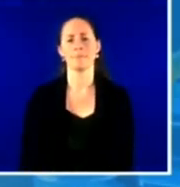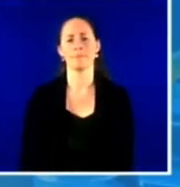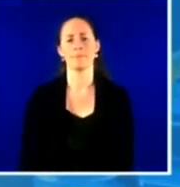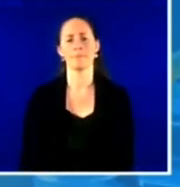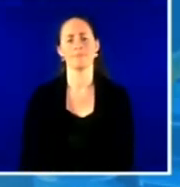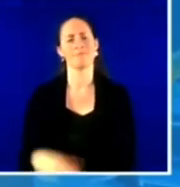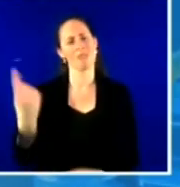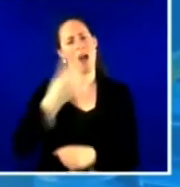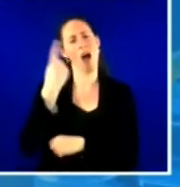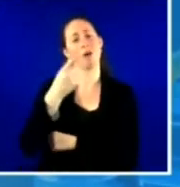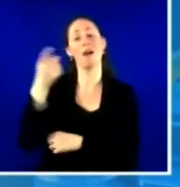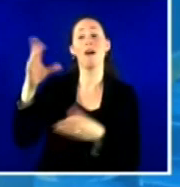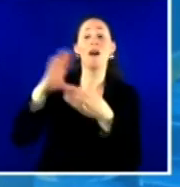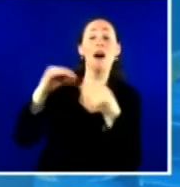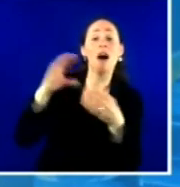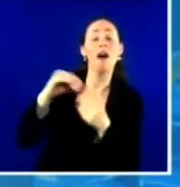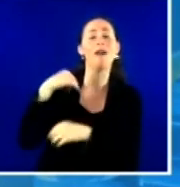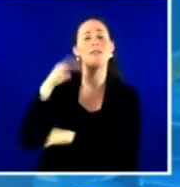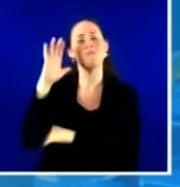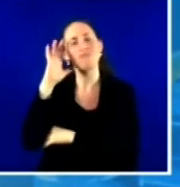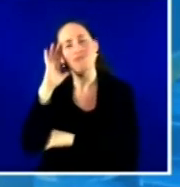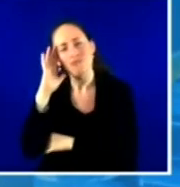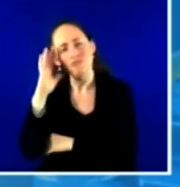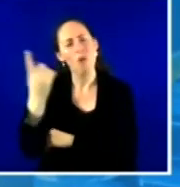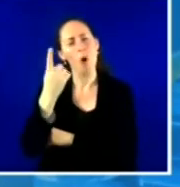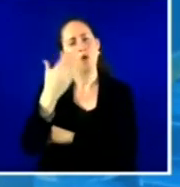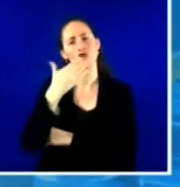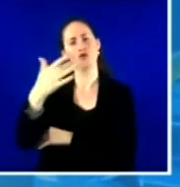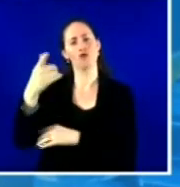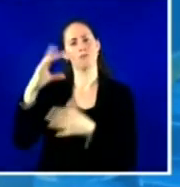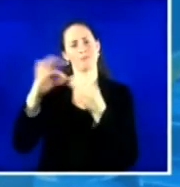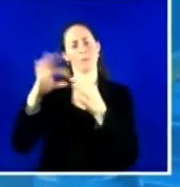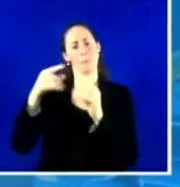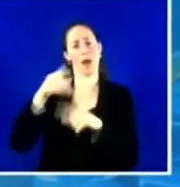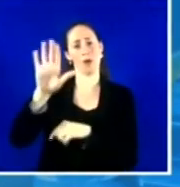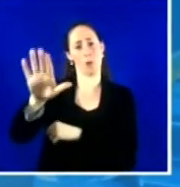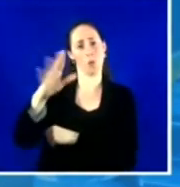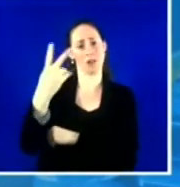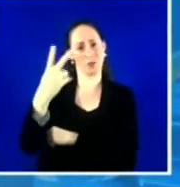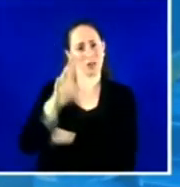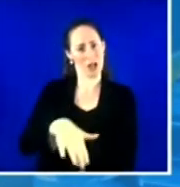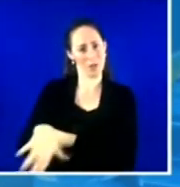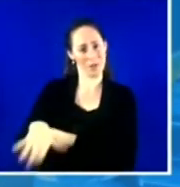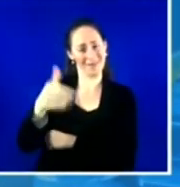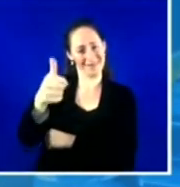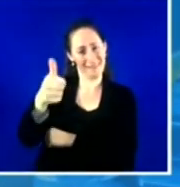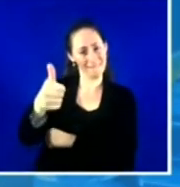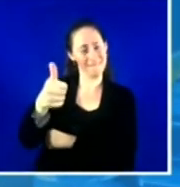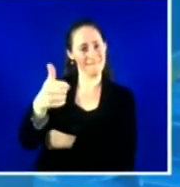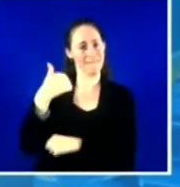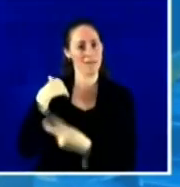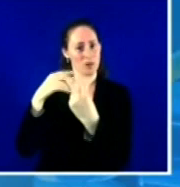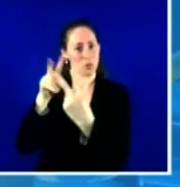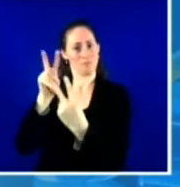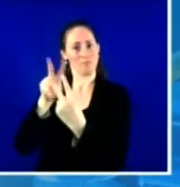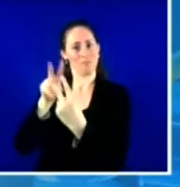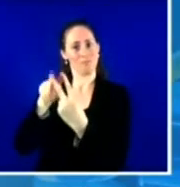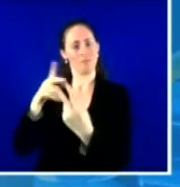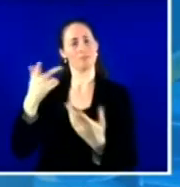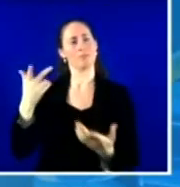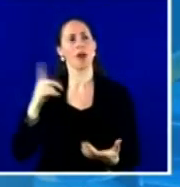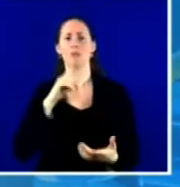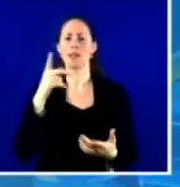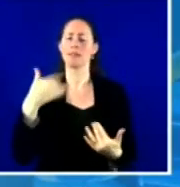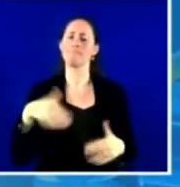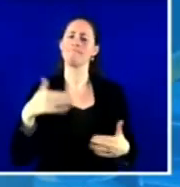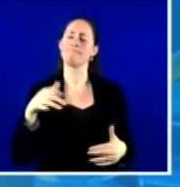your children, your, your two, your two teenagers, about their appreciation for the